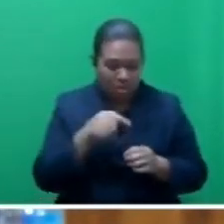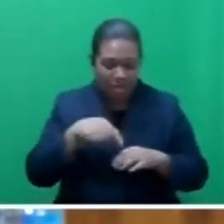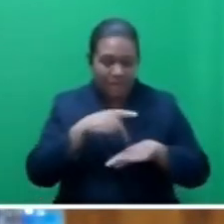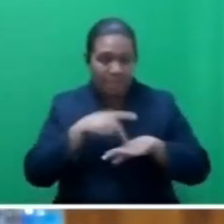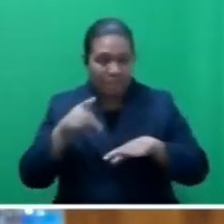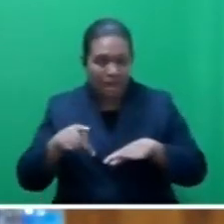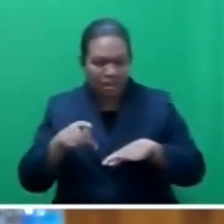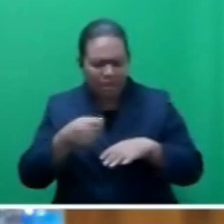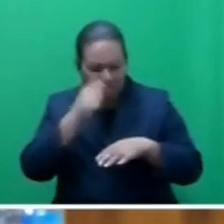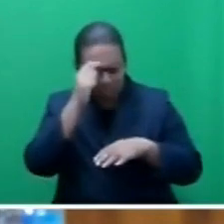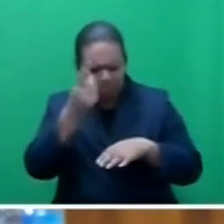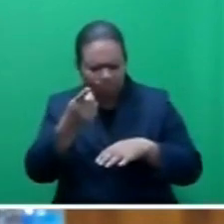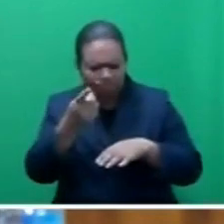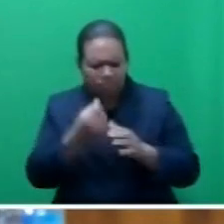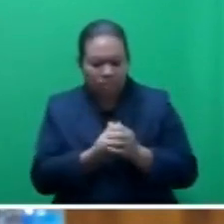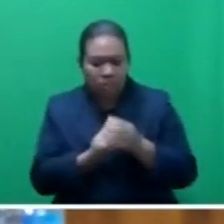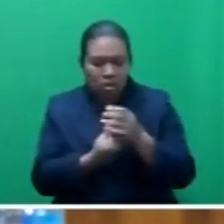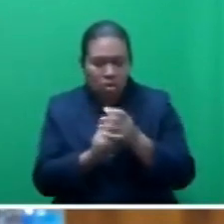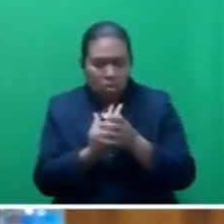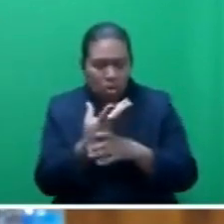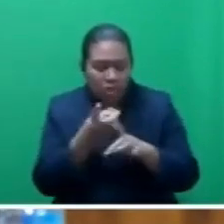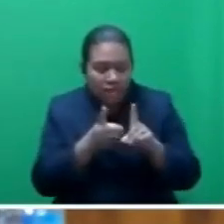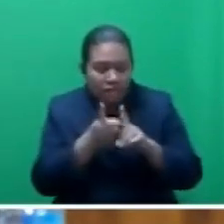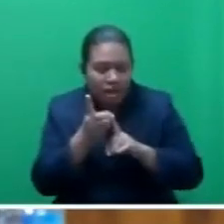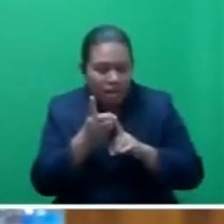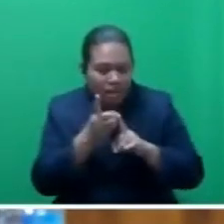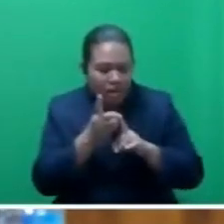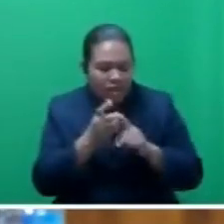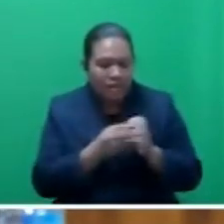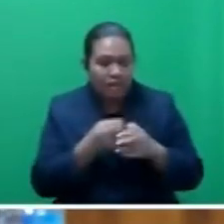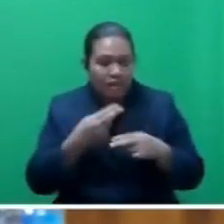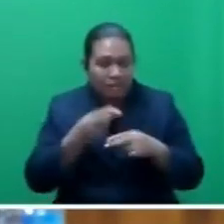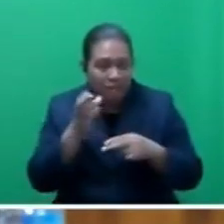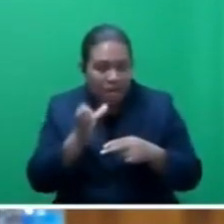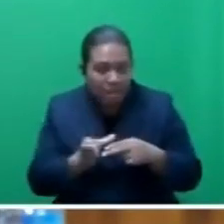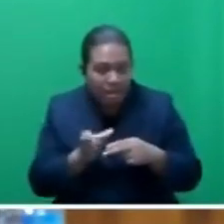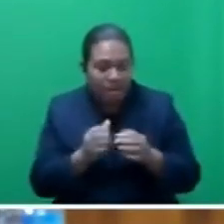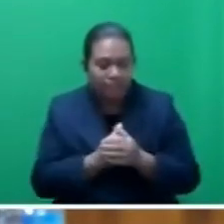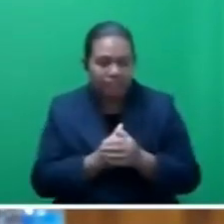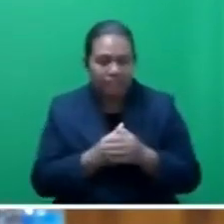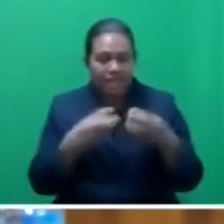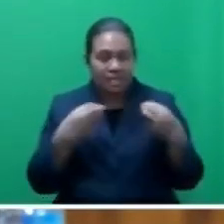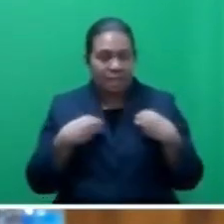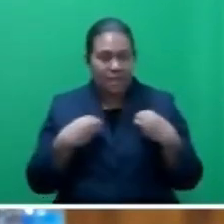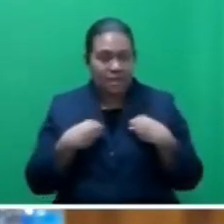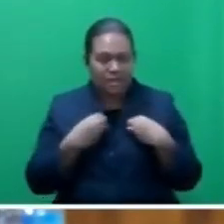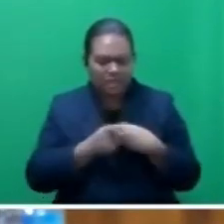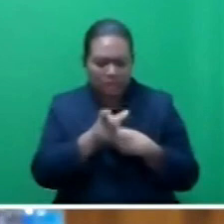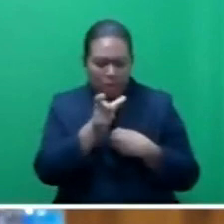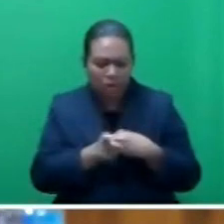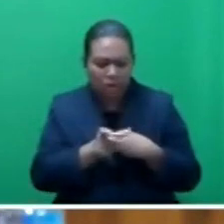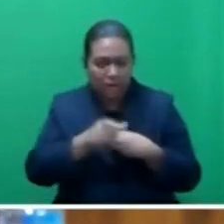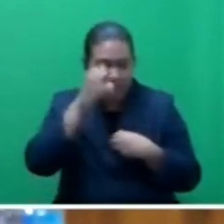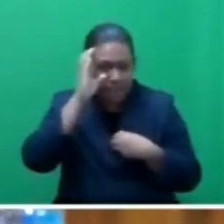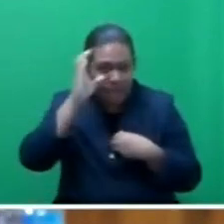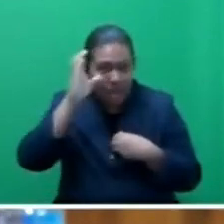that for growth and development of a household, a farmer, a business person in a country,